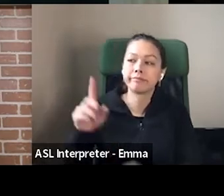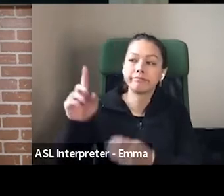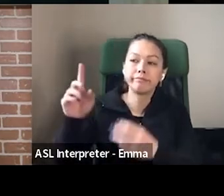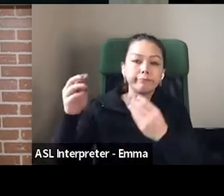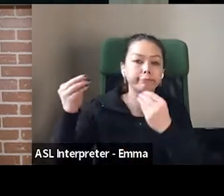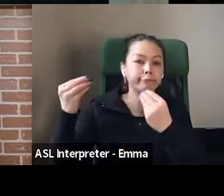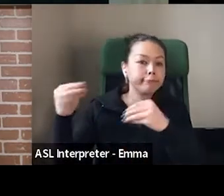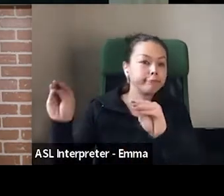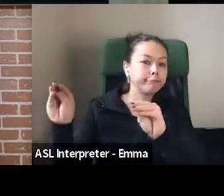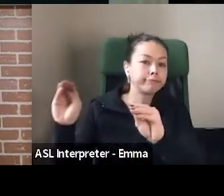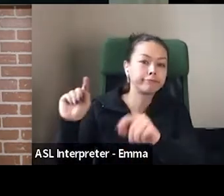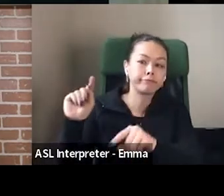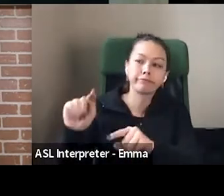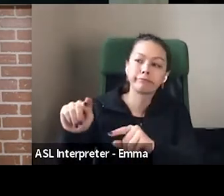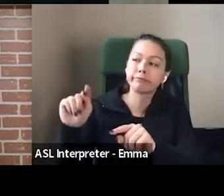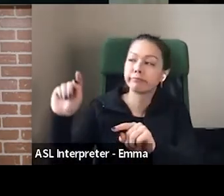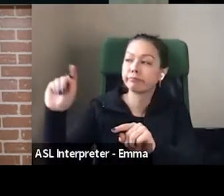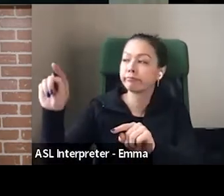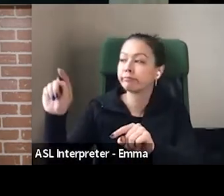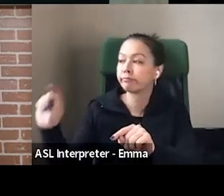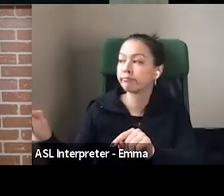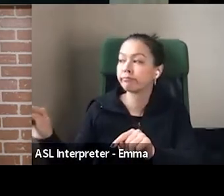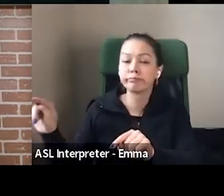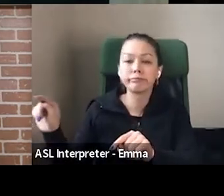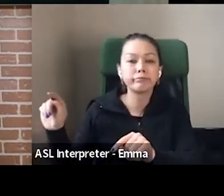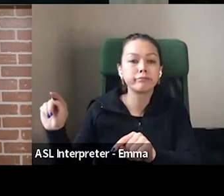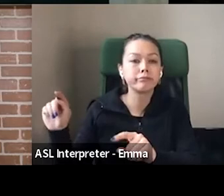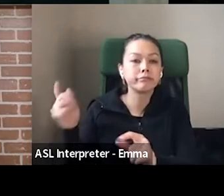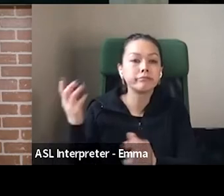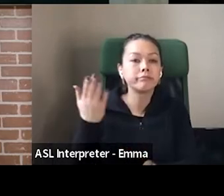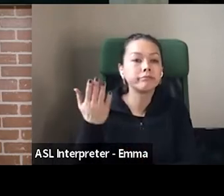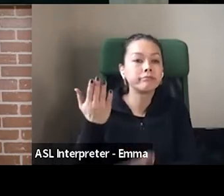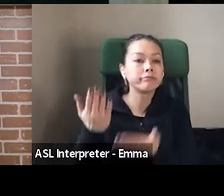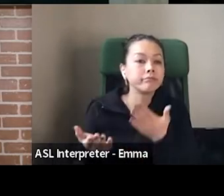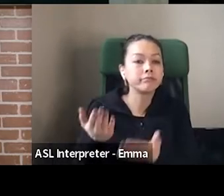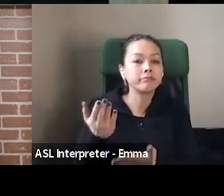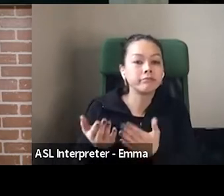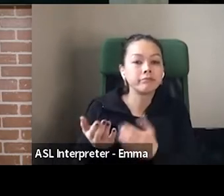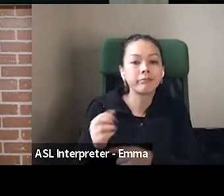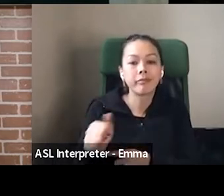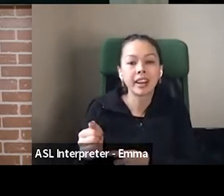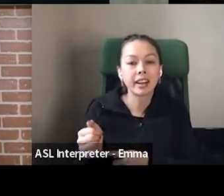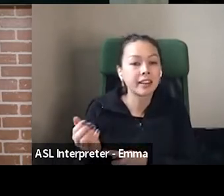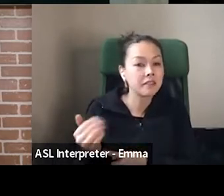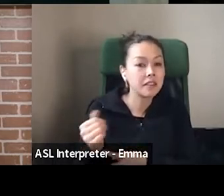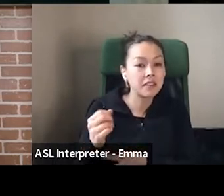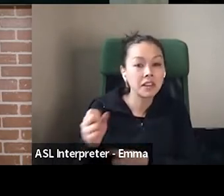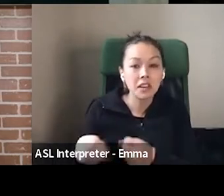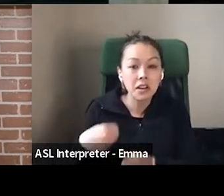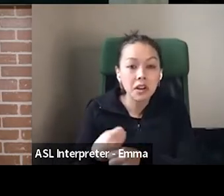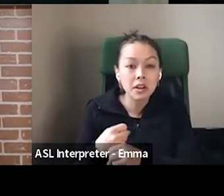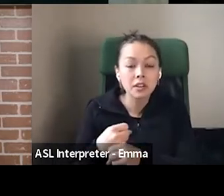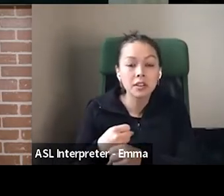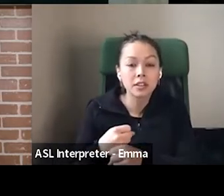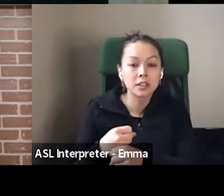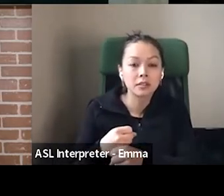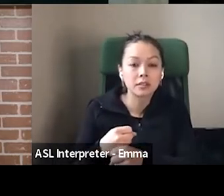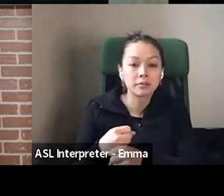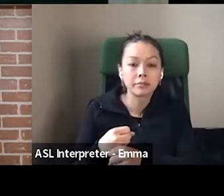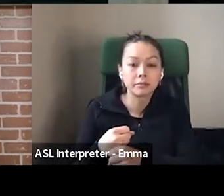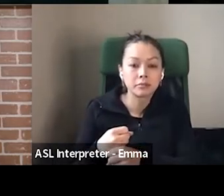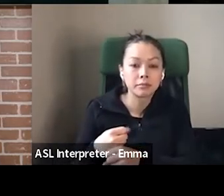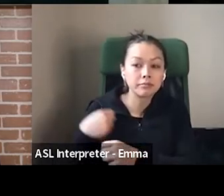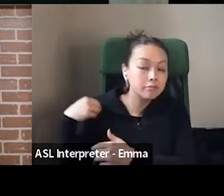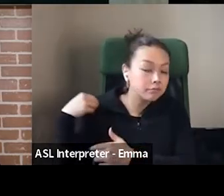10, 15 years, but you didn't know that you were just there at the